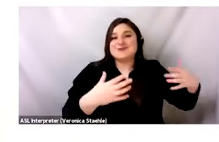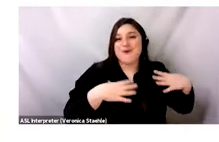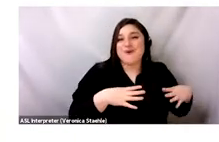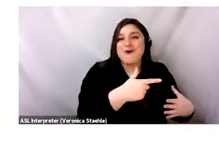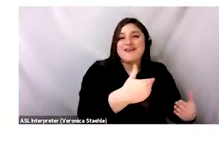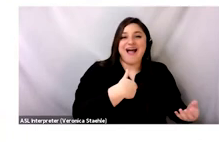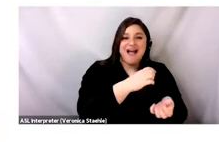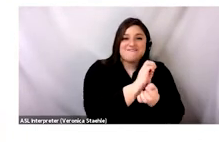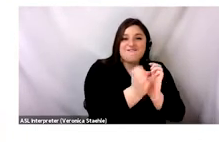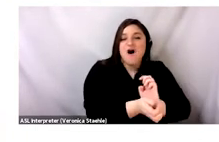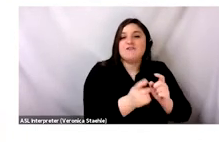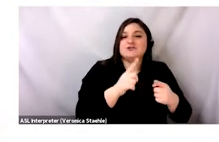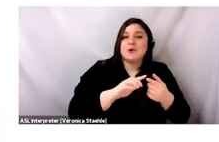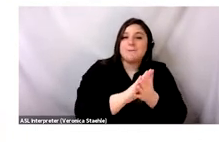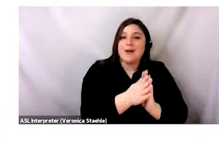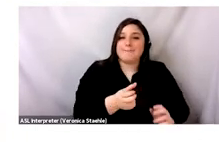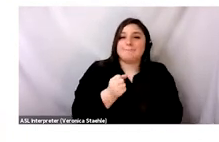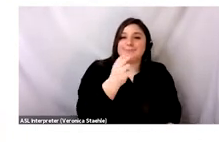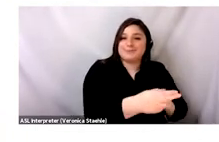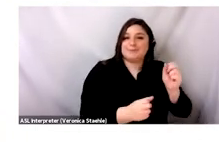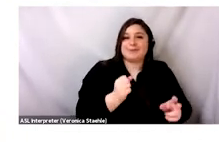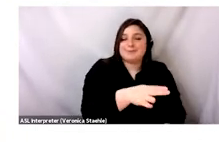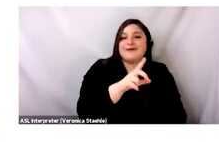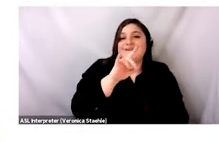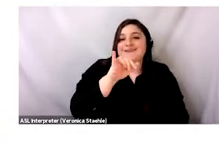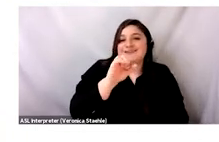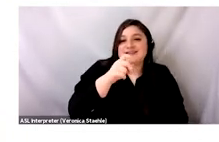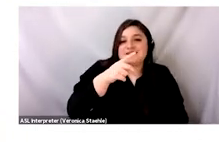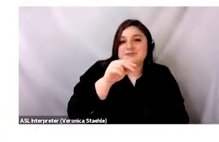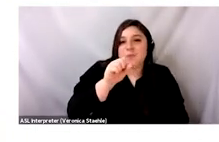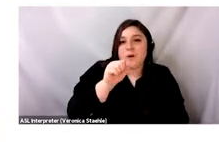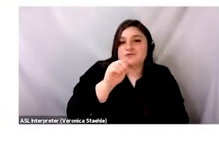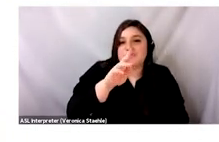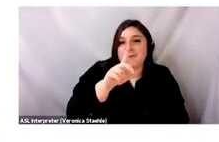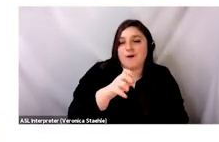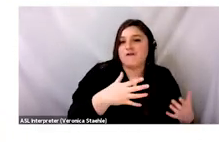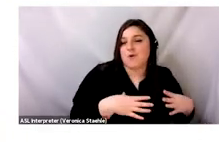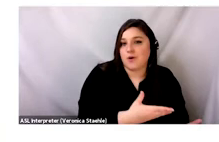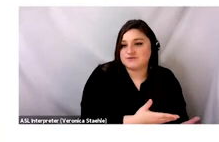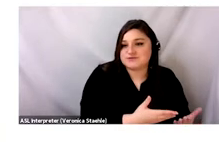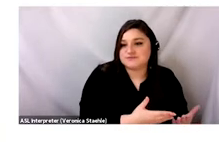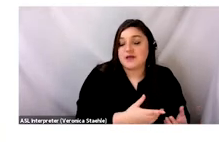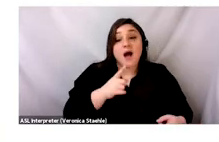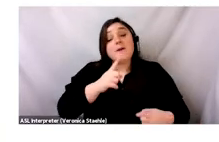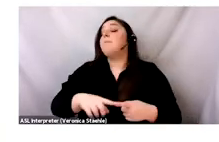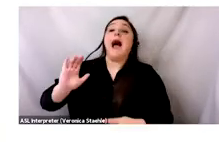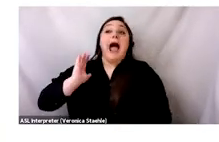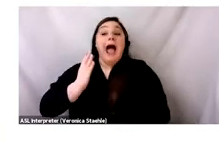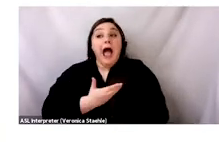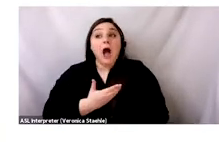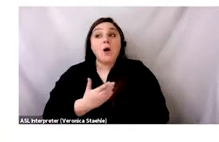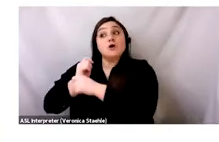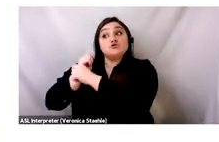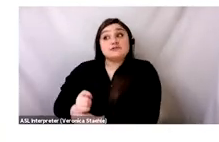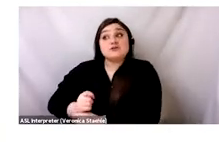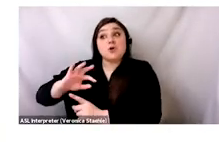over the years has evolved into something that is disposable. Yeah. But genuinely, as